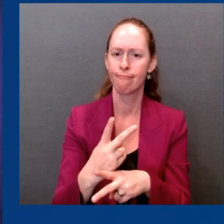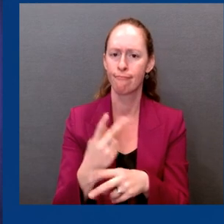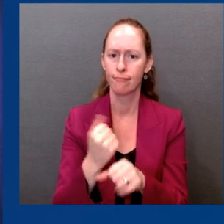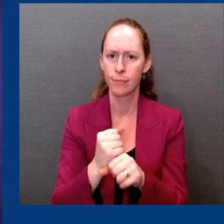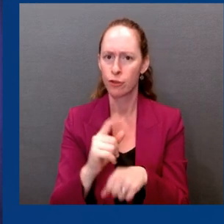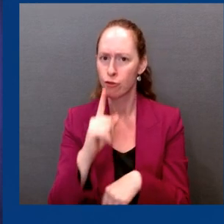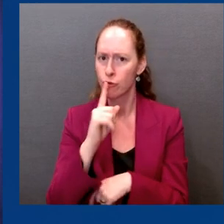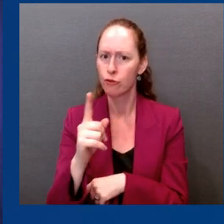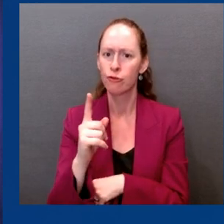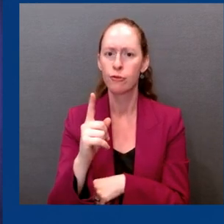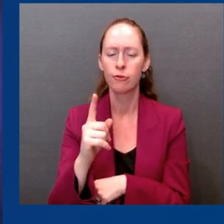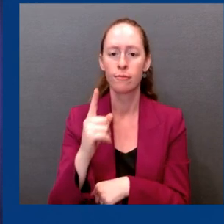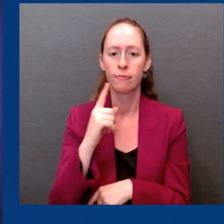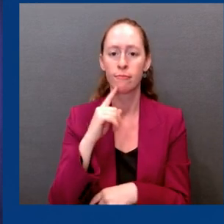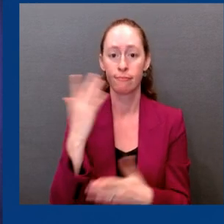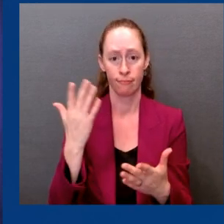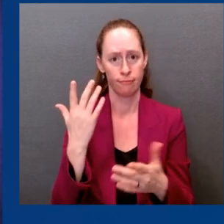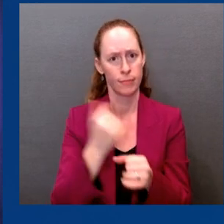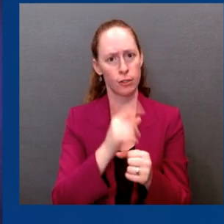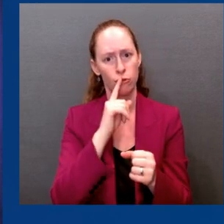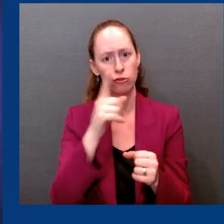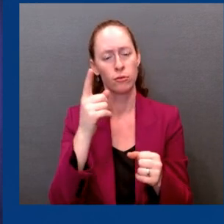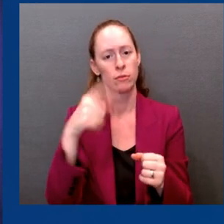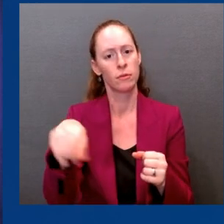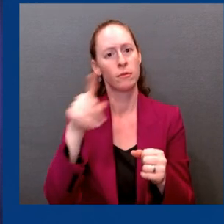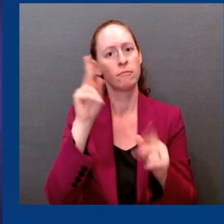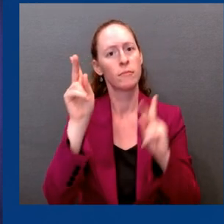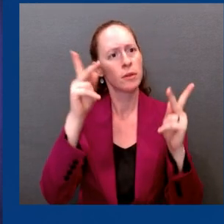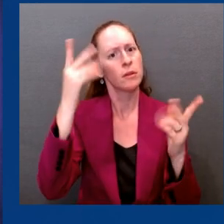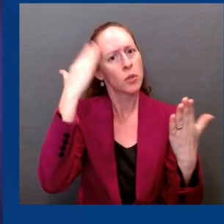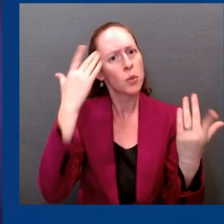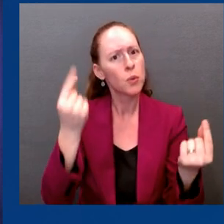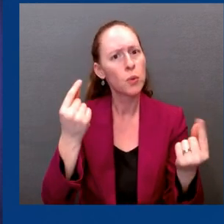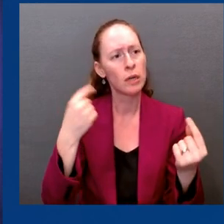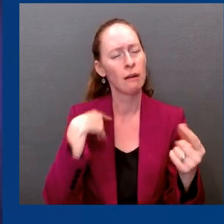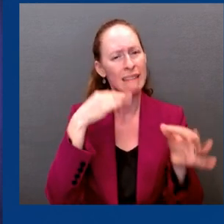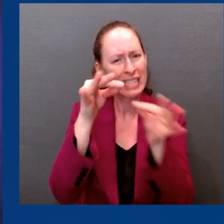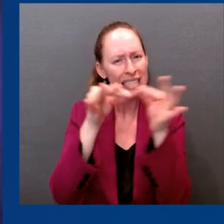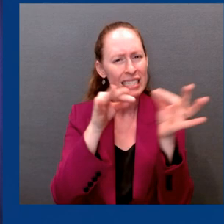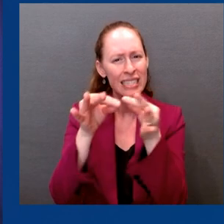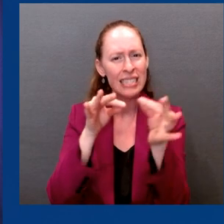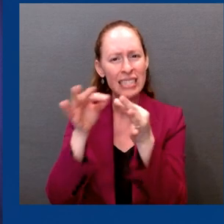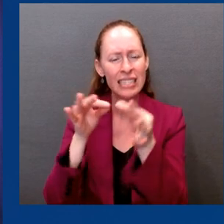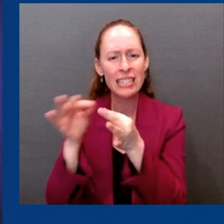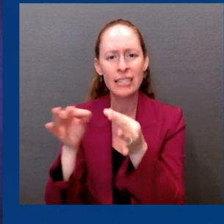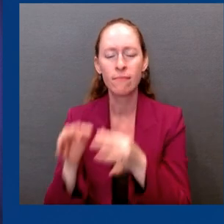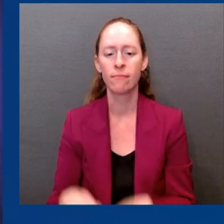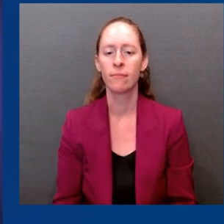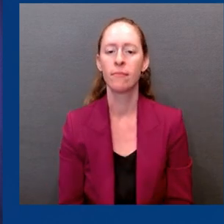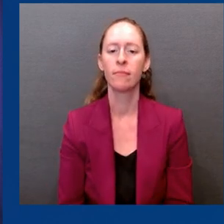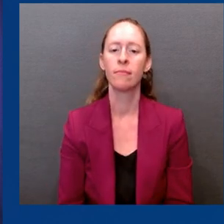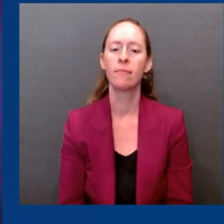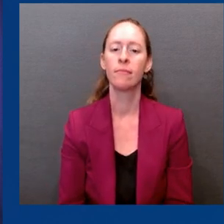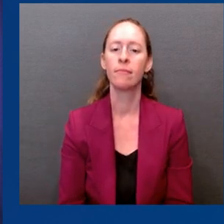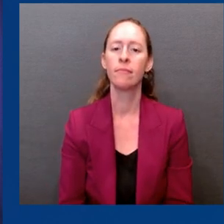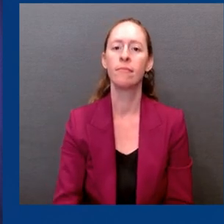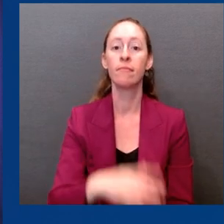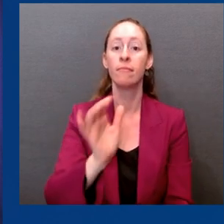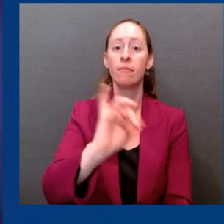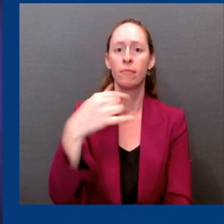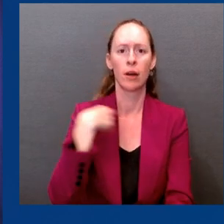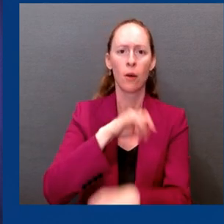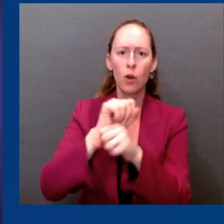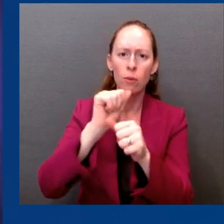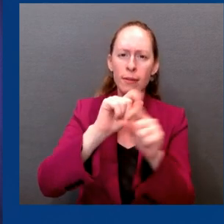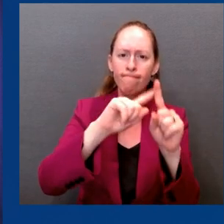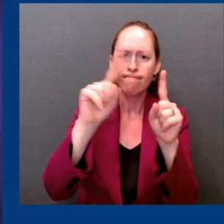obviously, other people who administer the vaccines as well, and continue to work with companies to identify and create strategies to make sure that the bottle caps